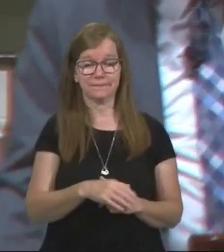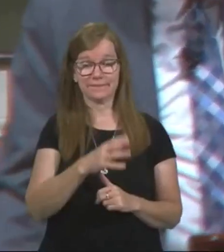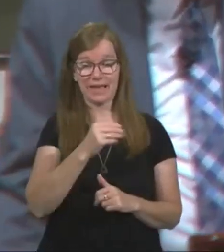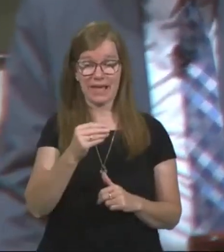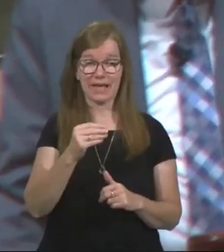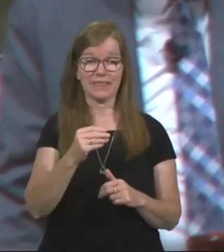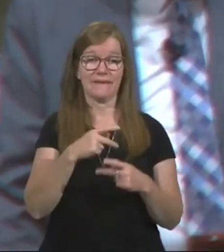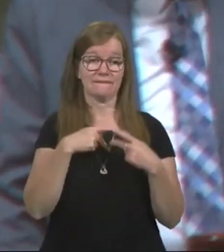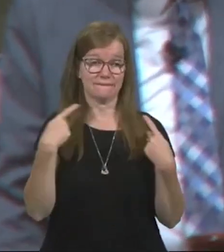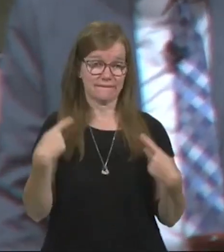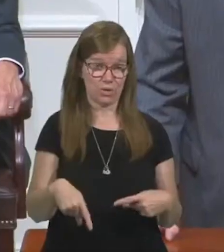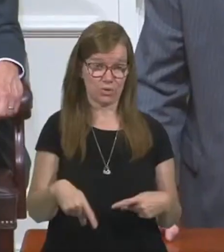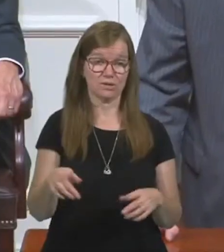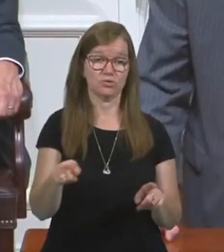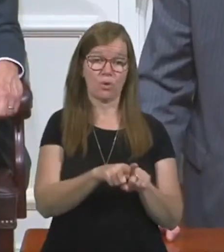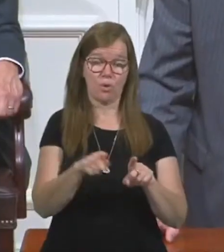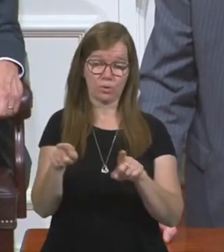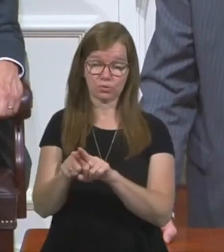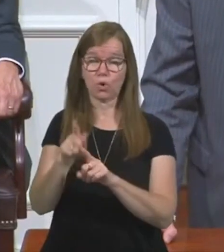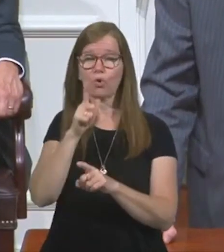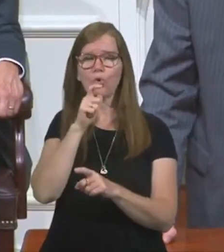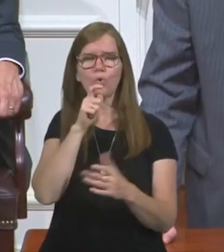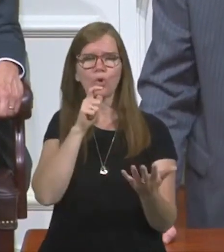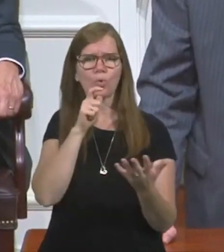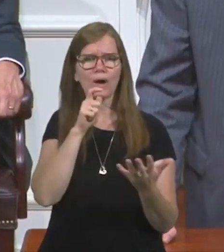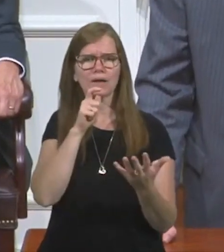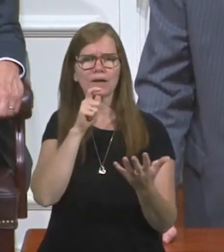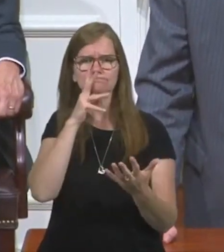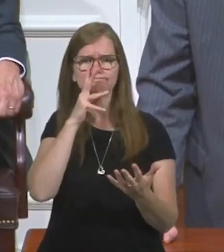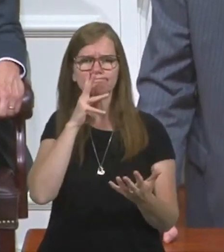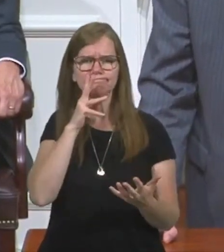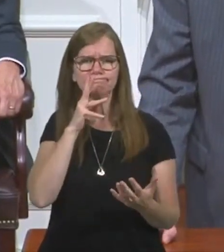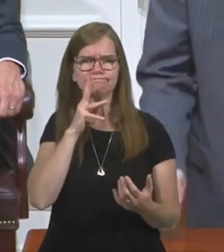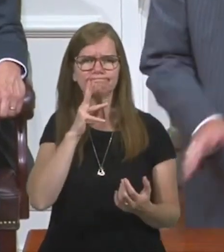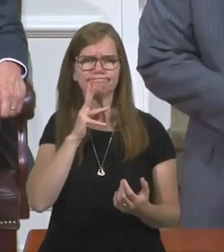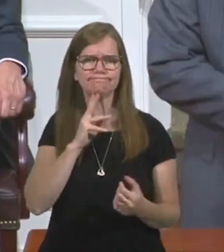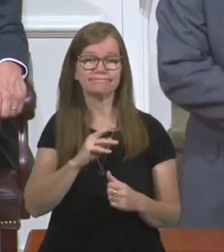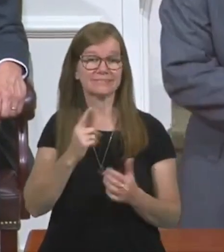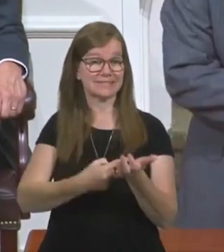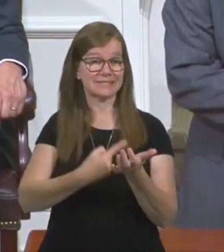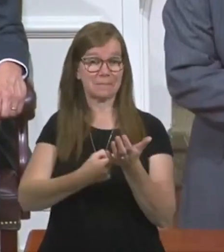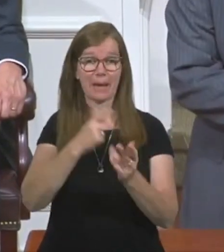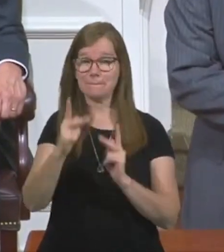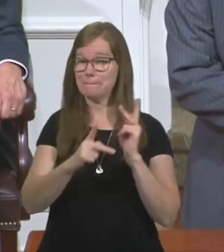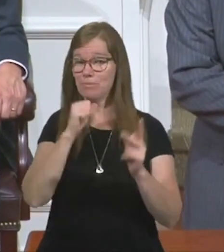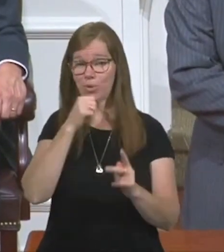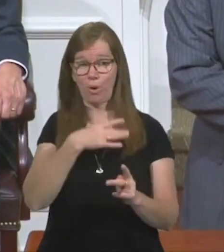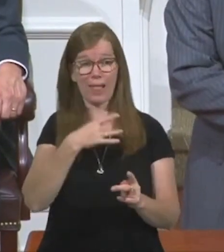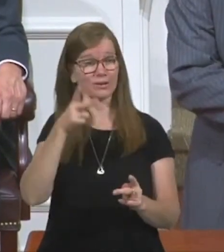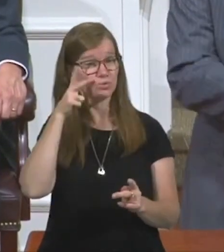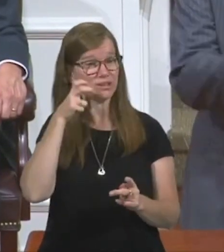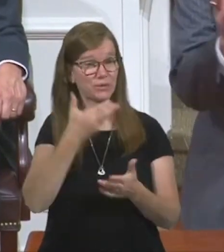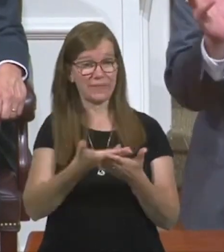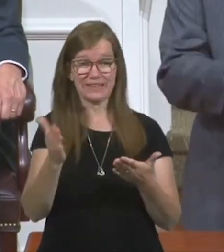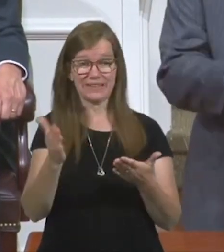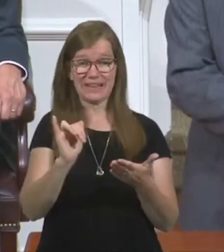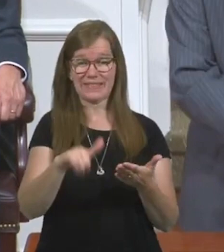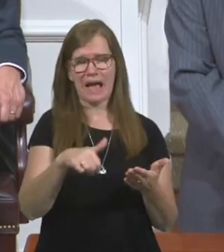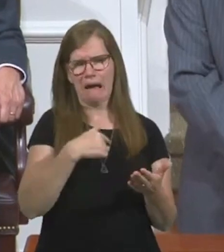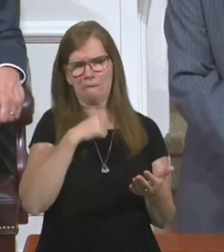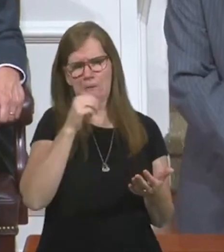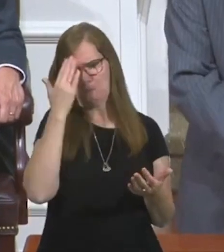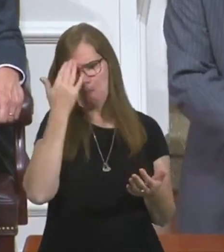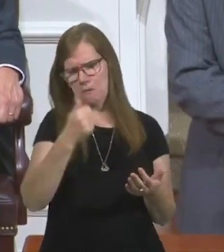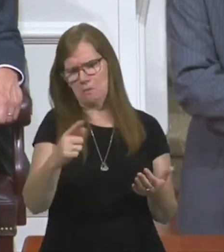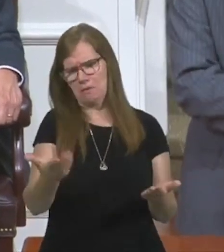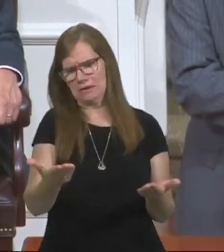And the Pharisees also, who were what? You know, sometimes people don't like to hear stuff like this. And I don't know anybody in this room that's